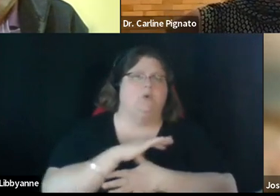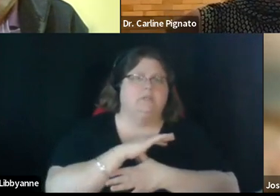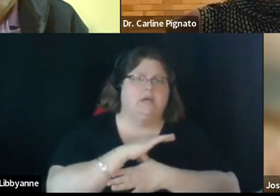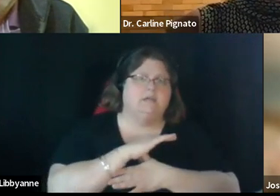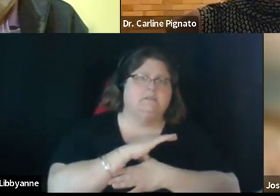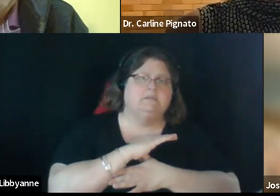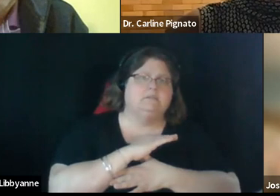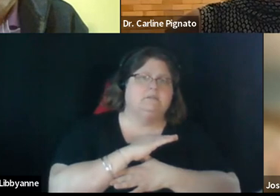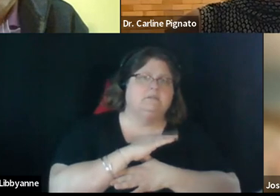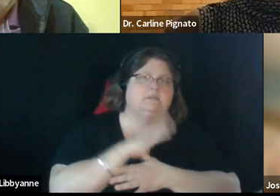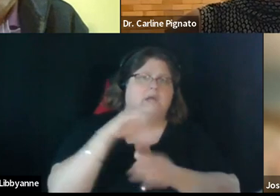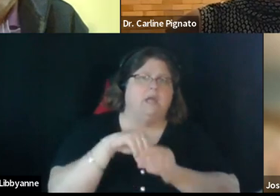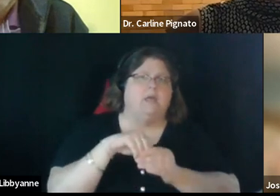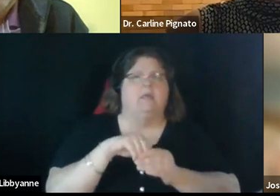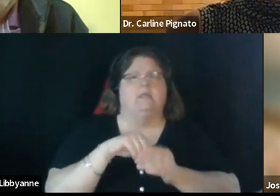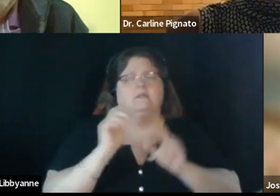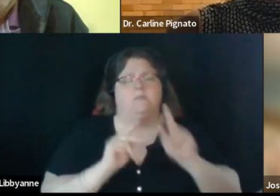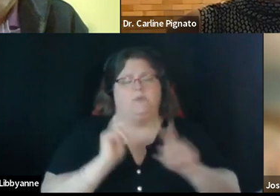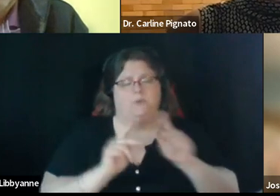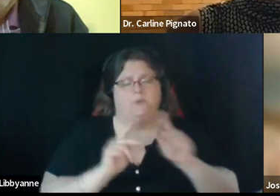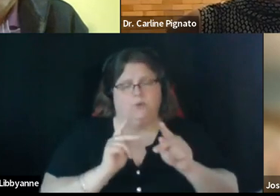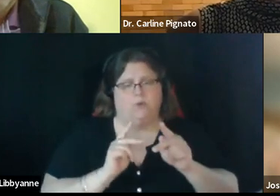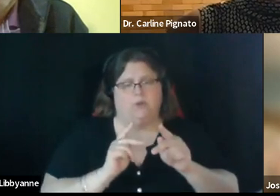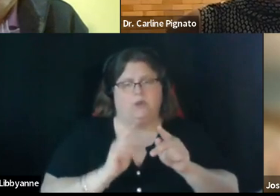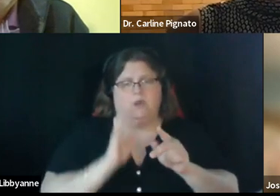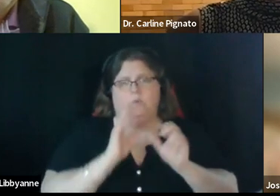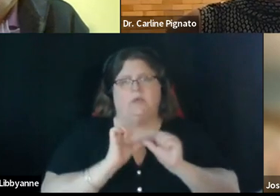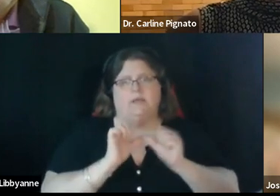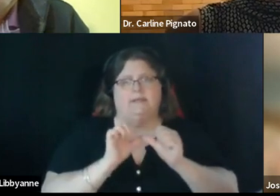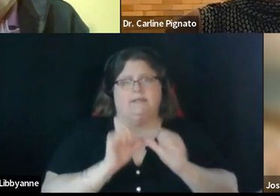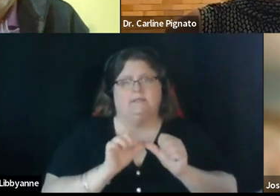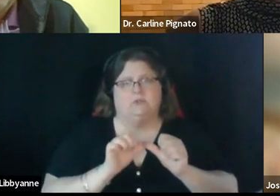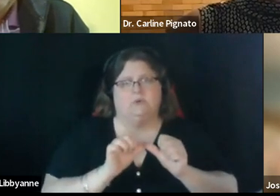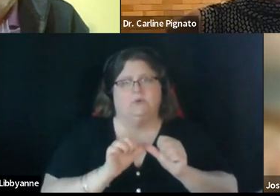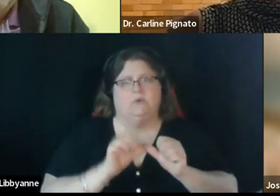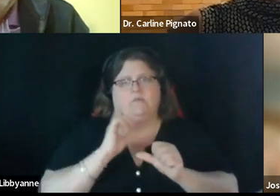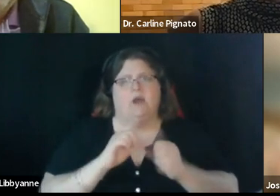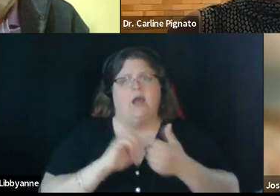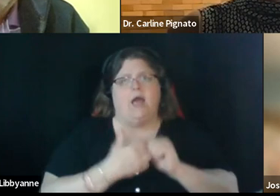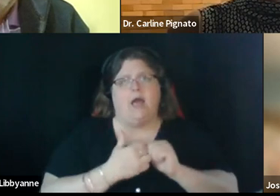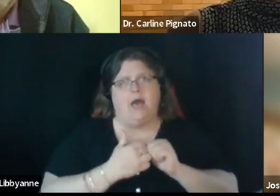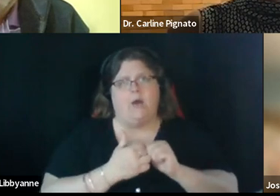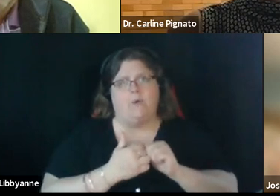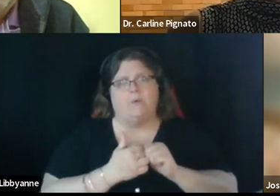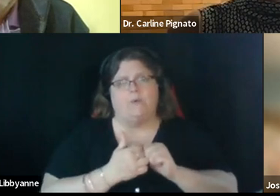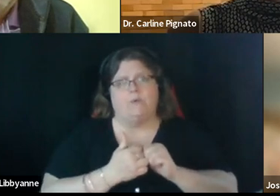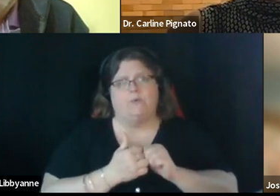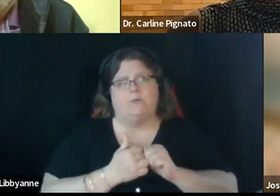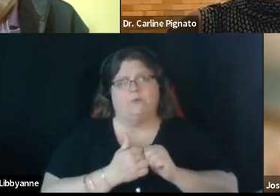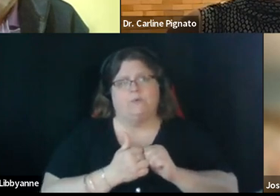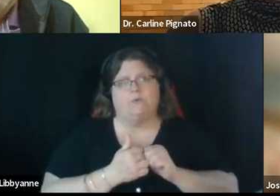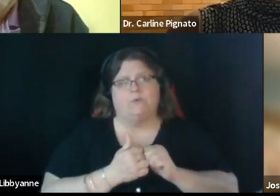in in the candidates um and it will also continue to inform how the district can um